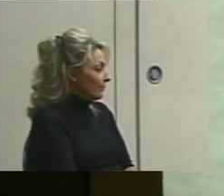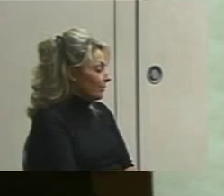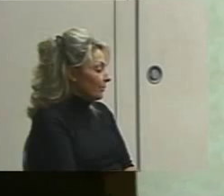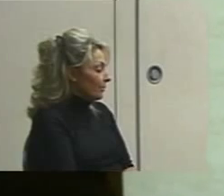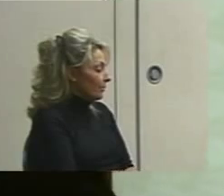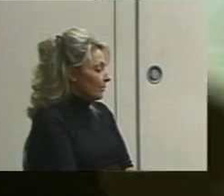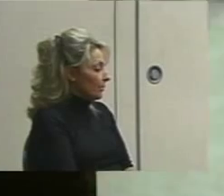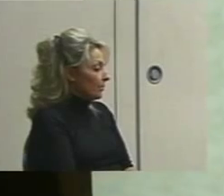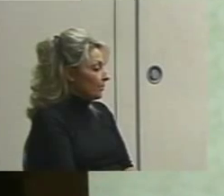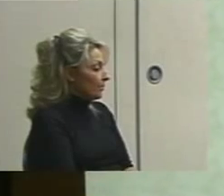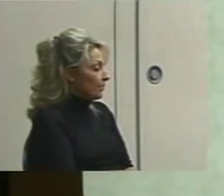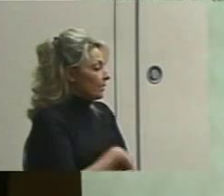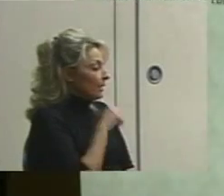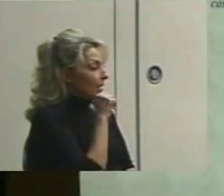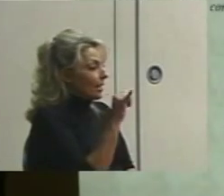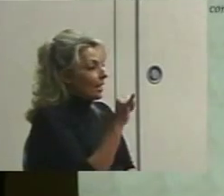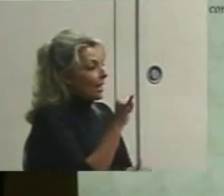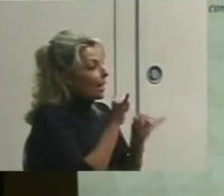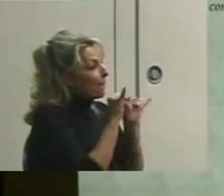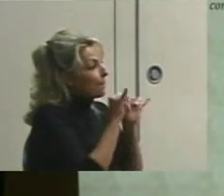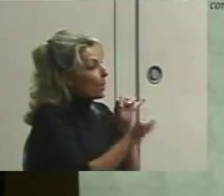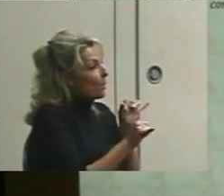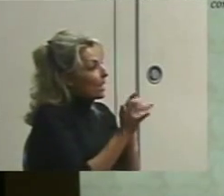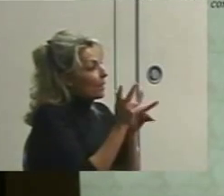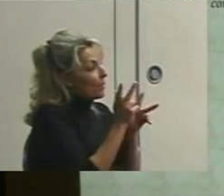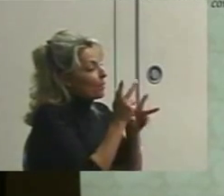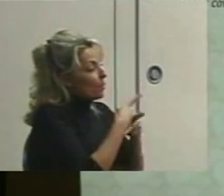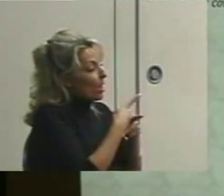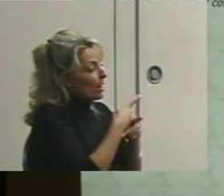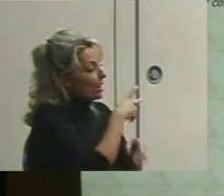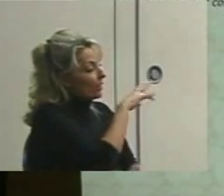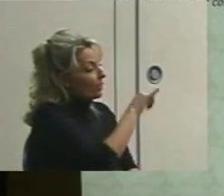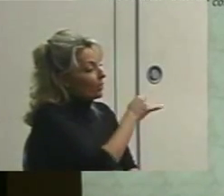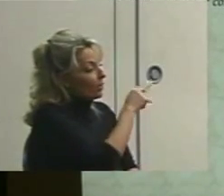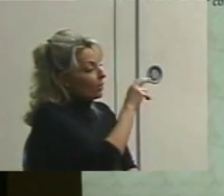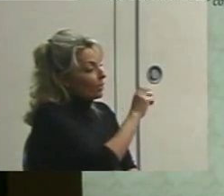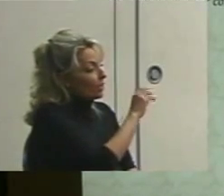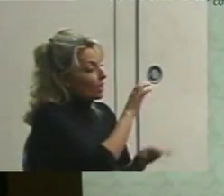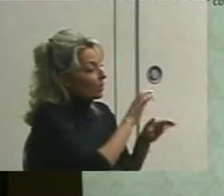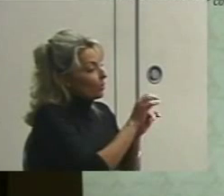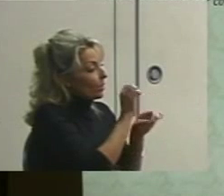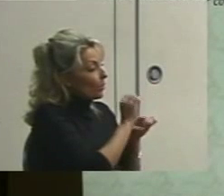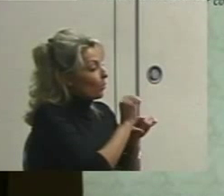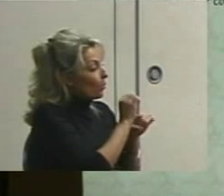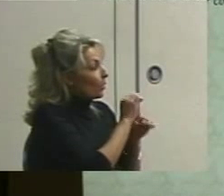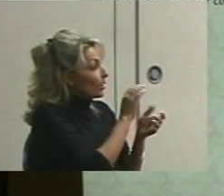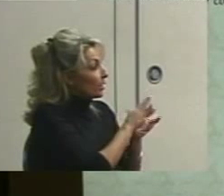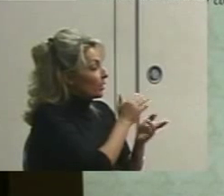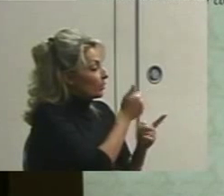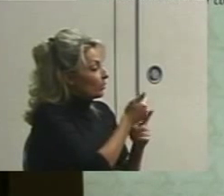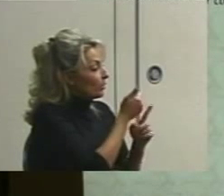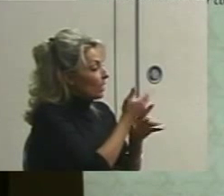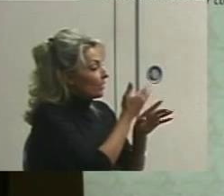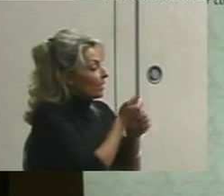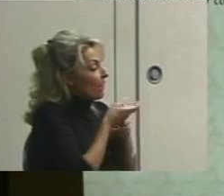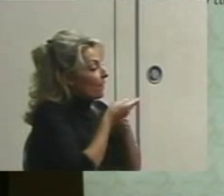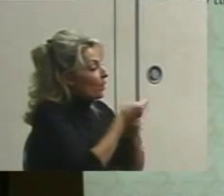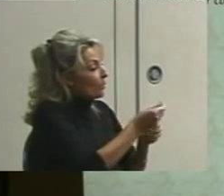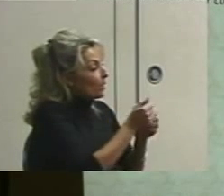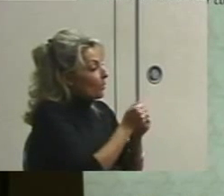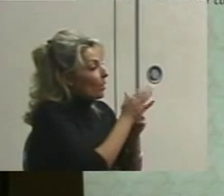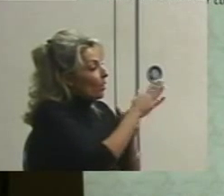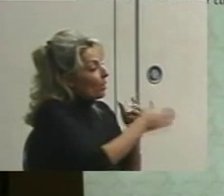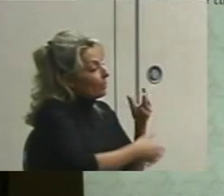Not as simple as permanent product. Jane has been doing worksheets on her own to gain fluency with her addition